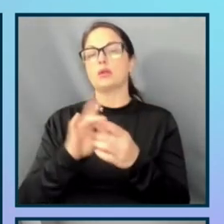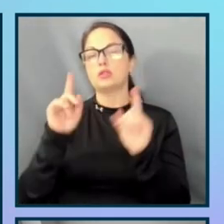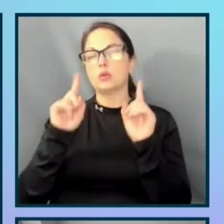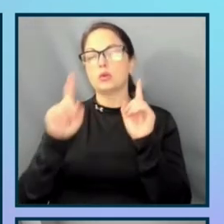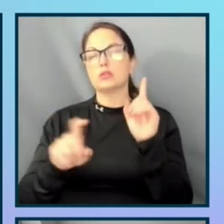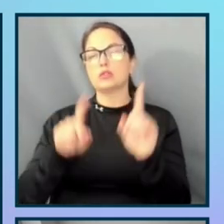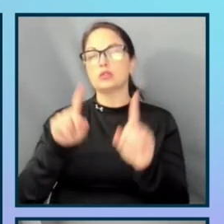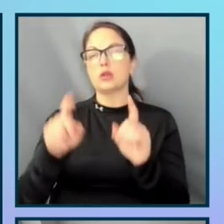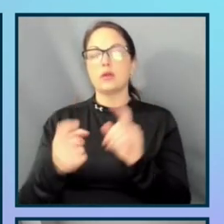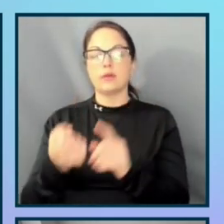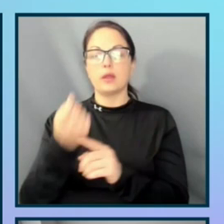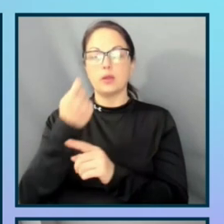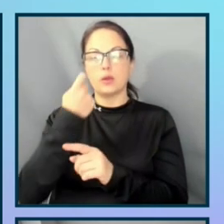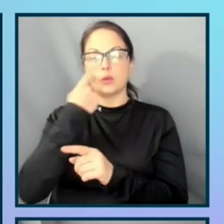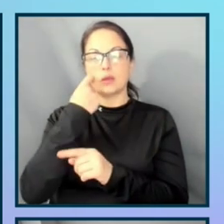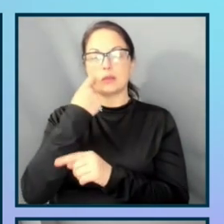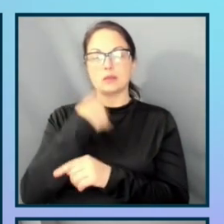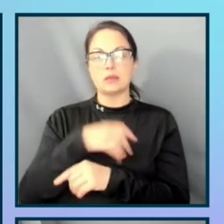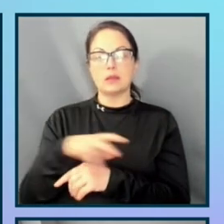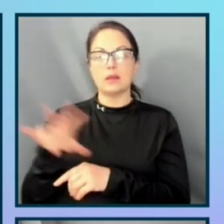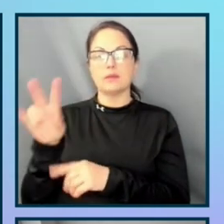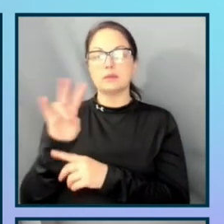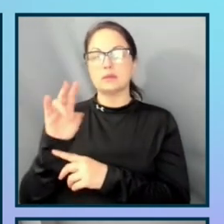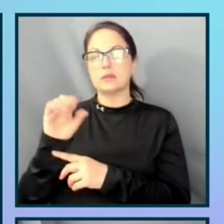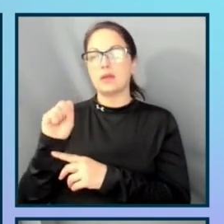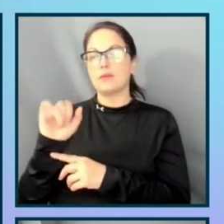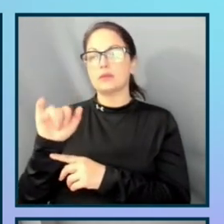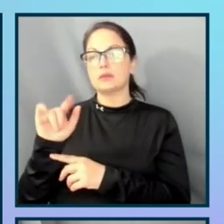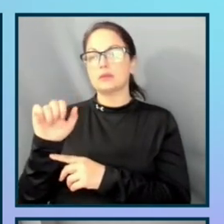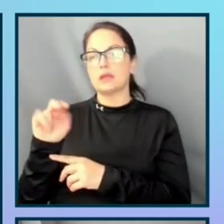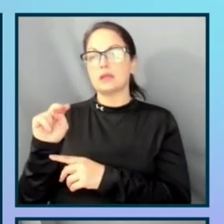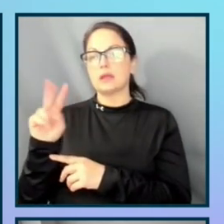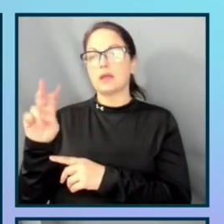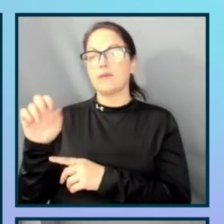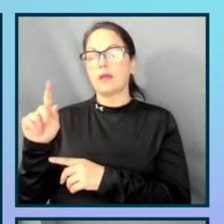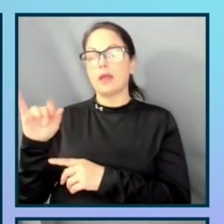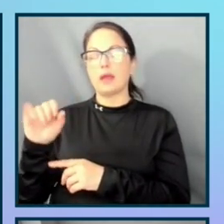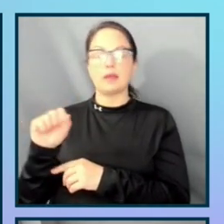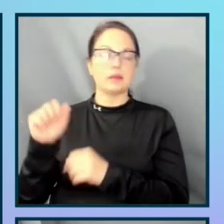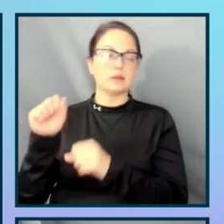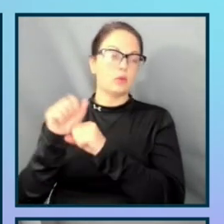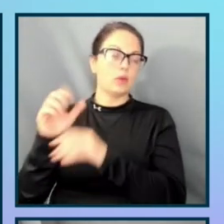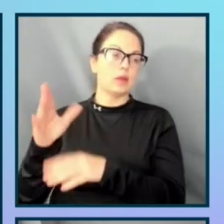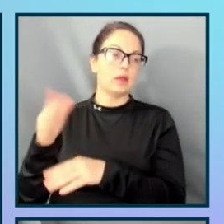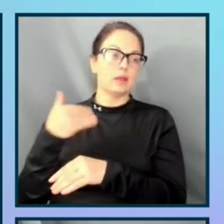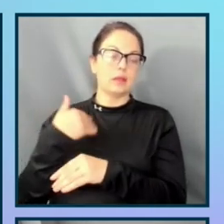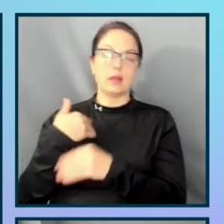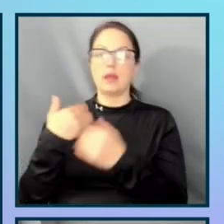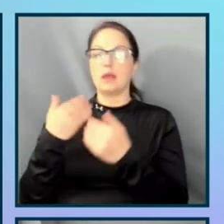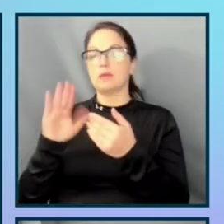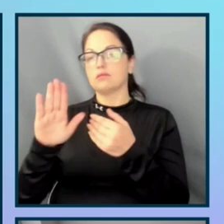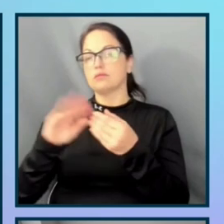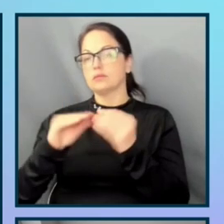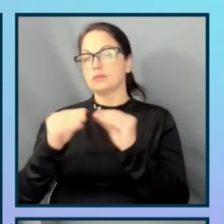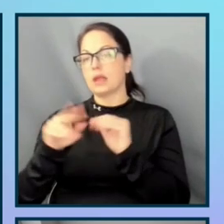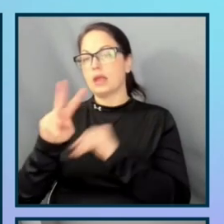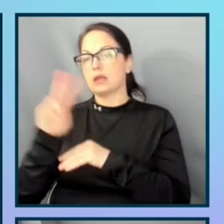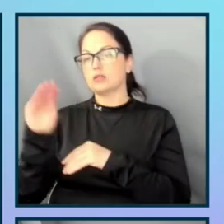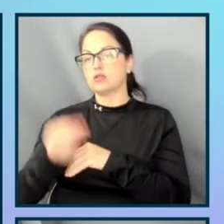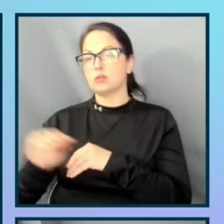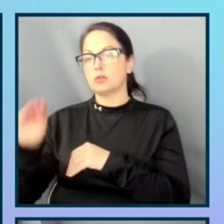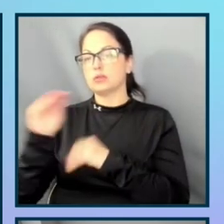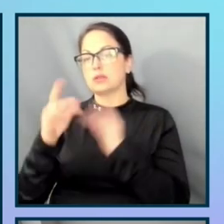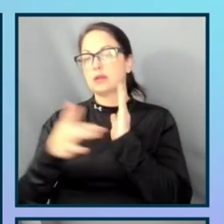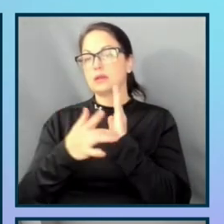Recently, seven Silicon Valley companies released their employee numbers, and on average, just 2% of technology workers